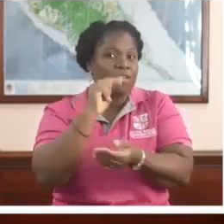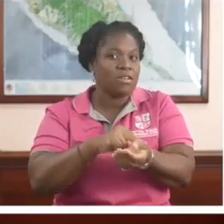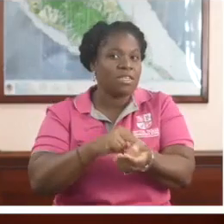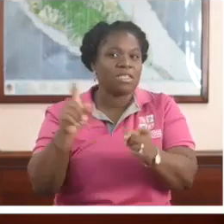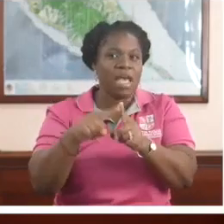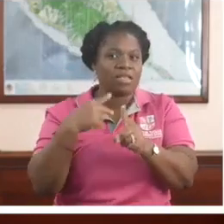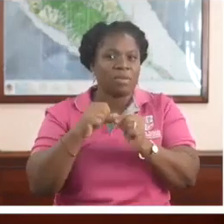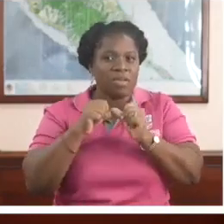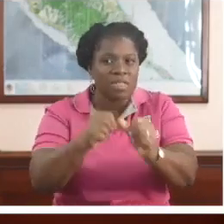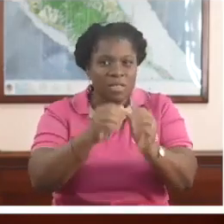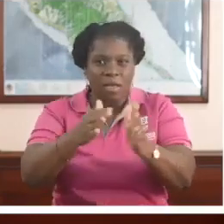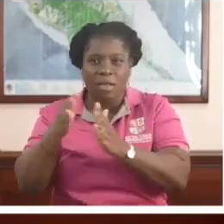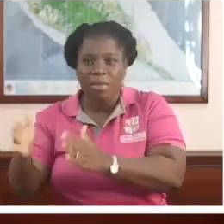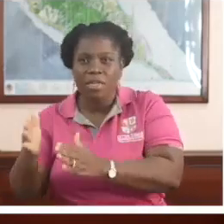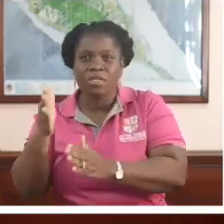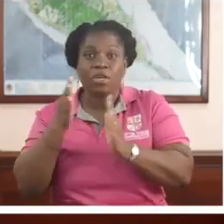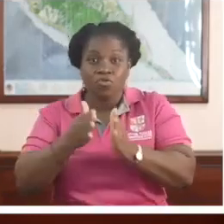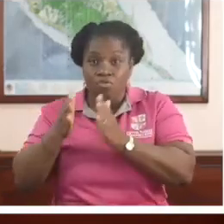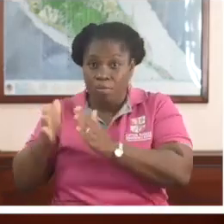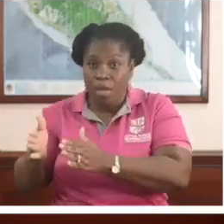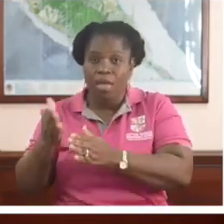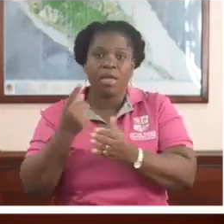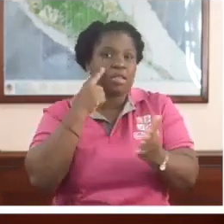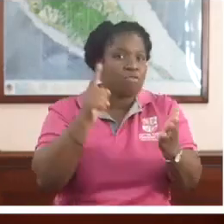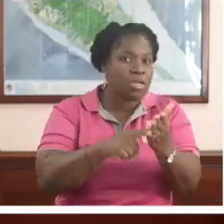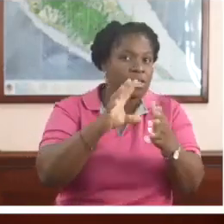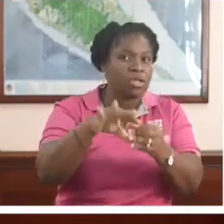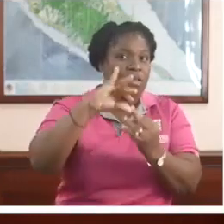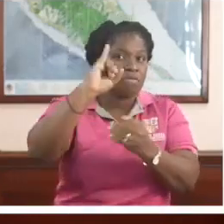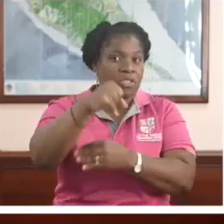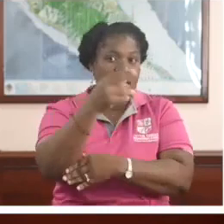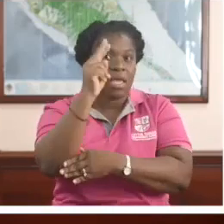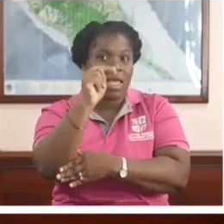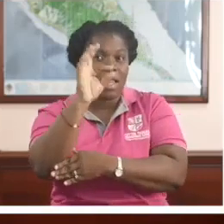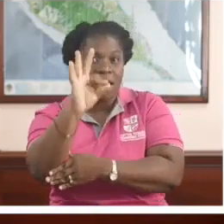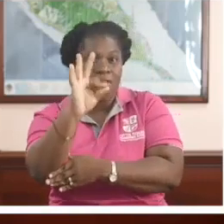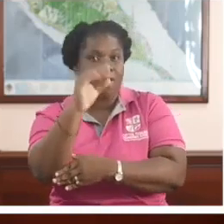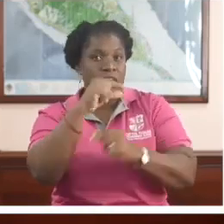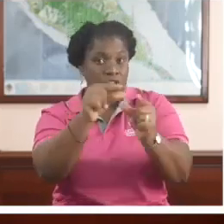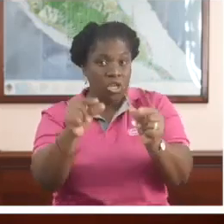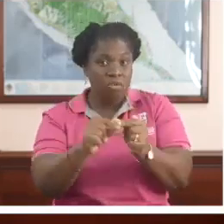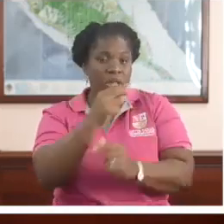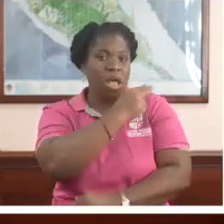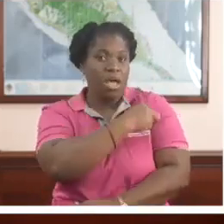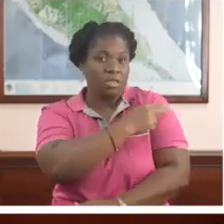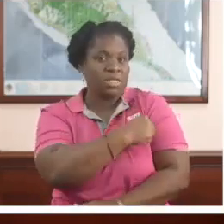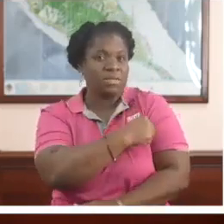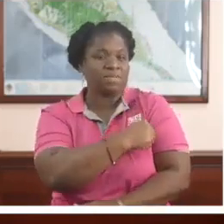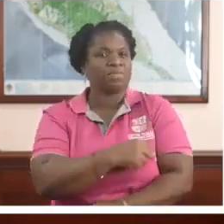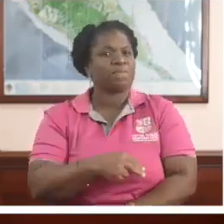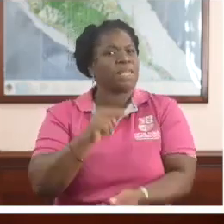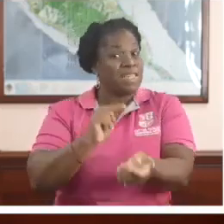accreditation of the JNF General Hospital. Nurses must be ready to respond to this significant development and